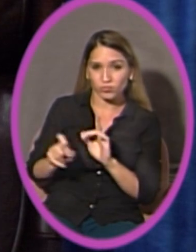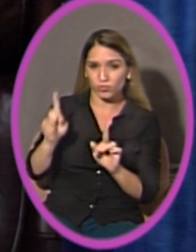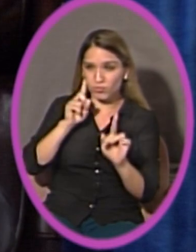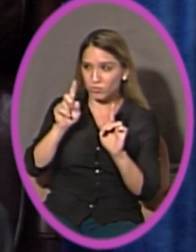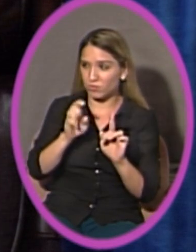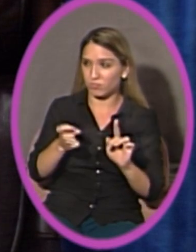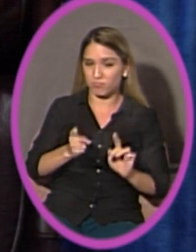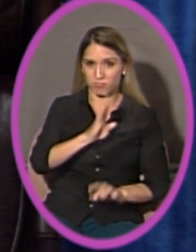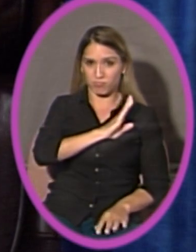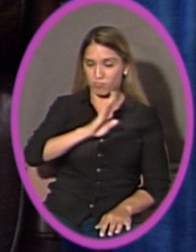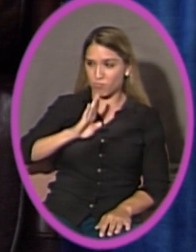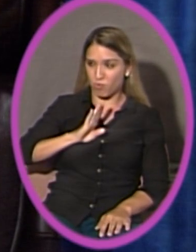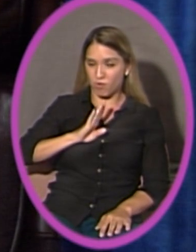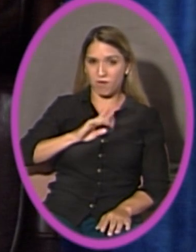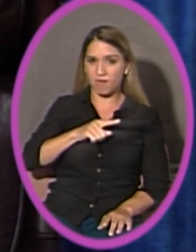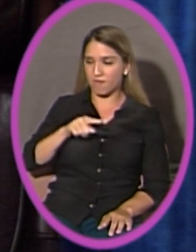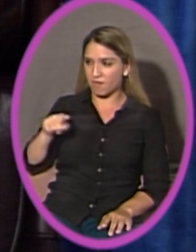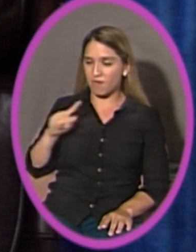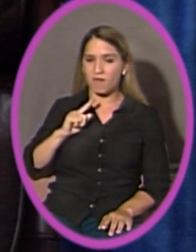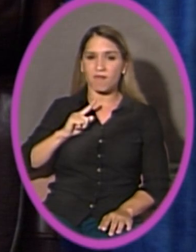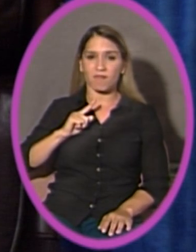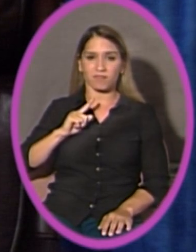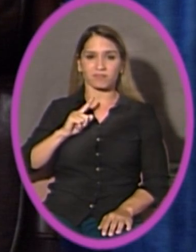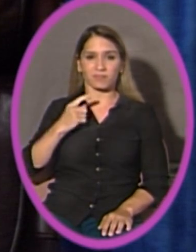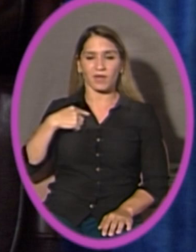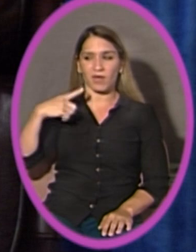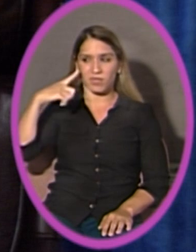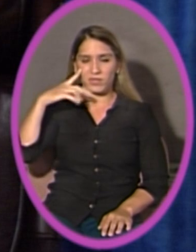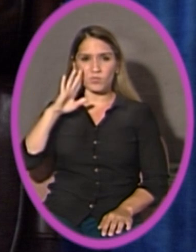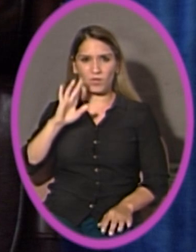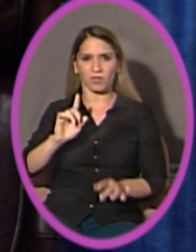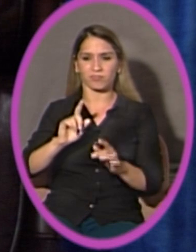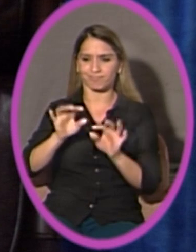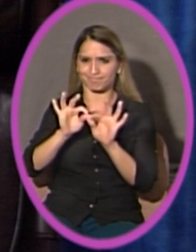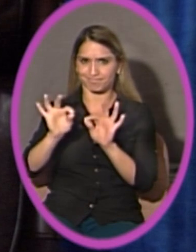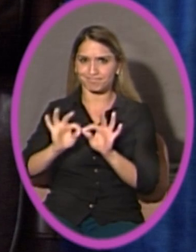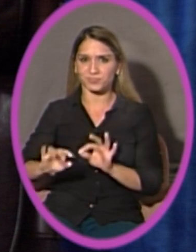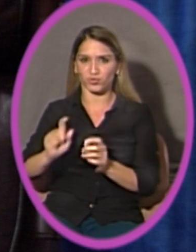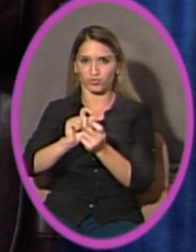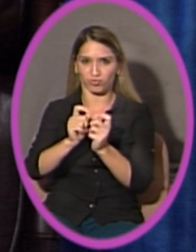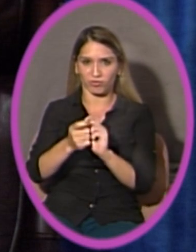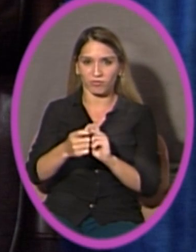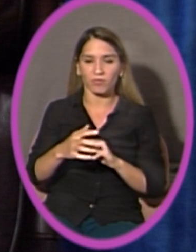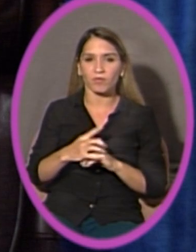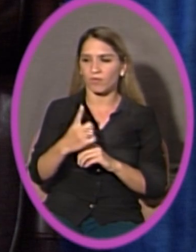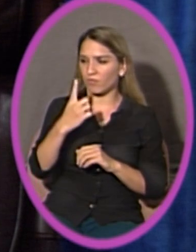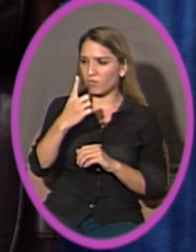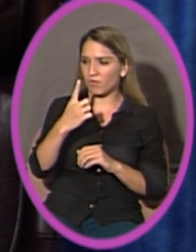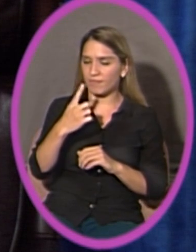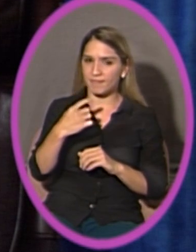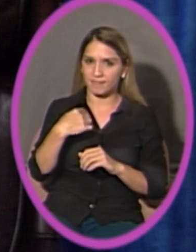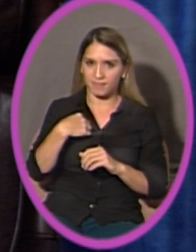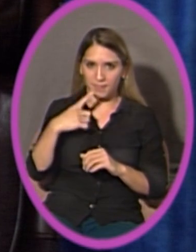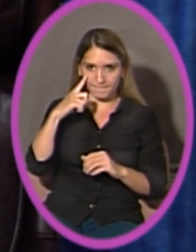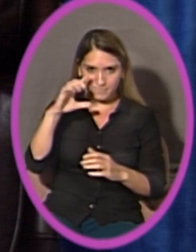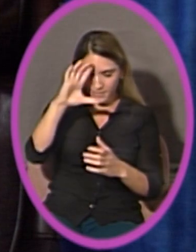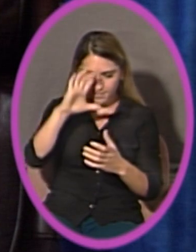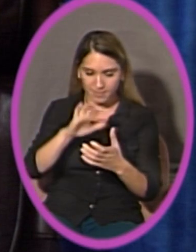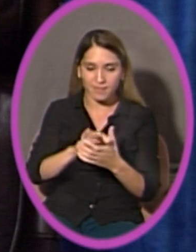and the conversation, I think it will change. The only thing that I believe